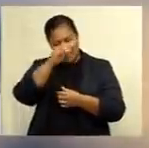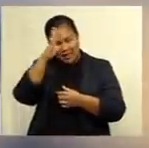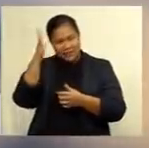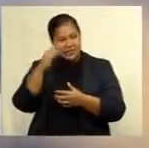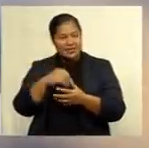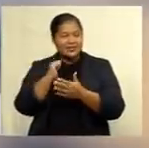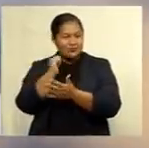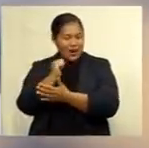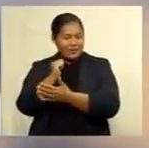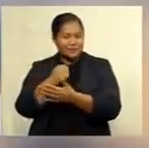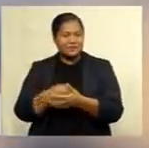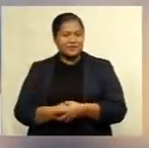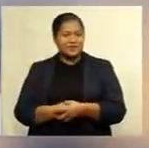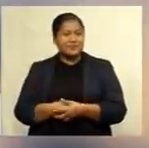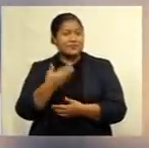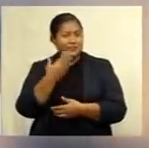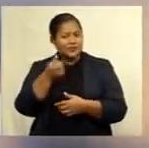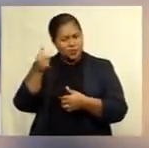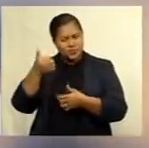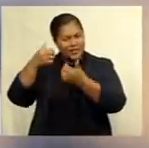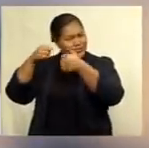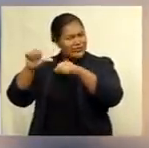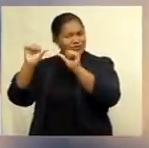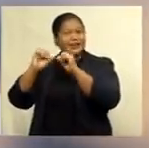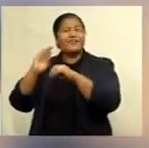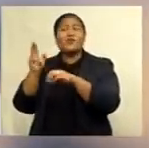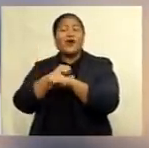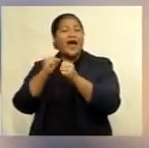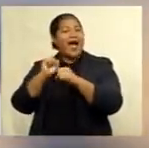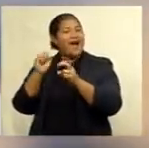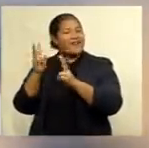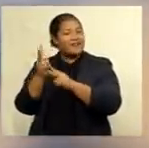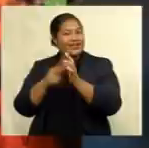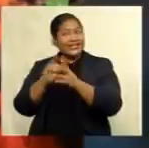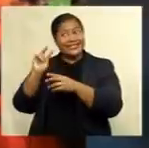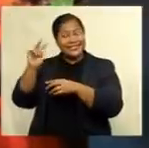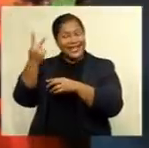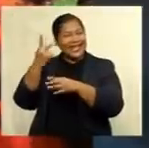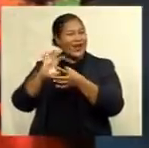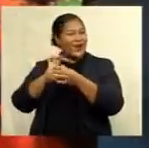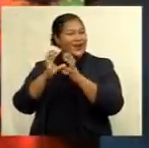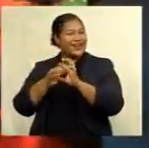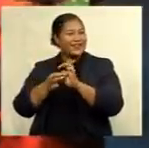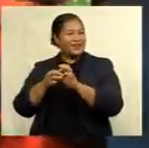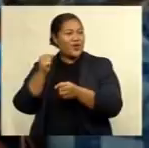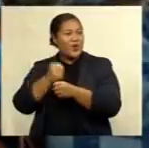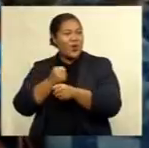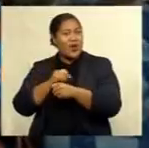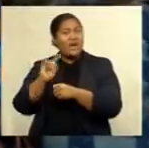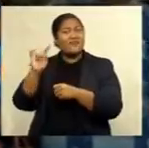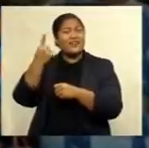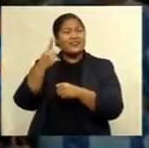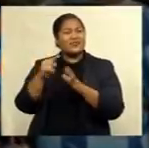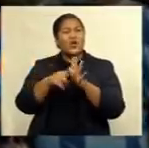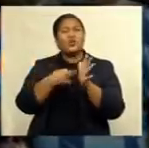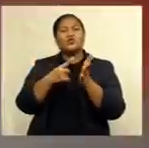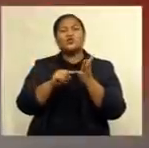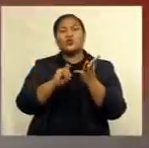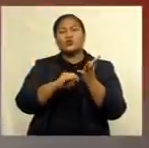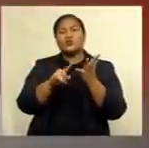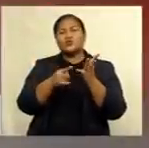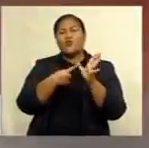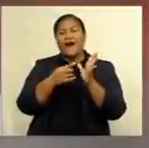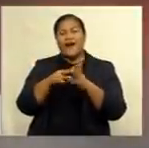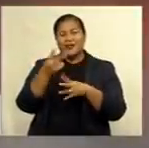This is quite an achievement for our village. This will be our second Olympic gold first was Chosua Tisova in 2016. We are